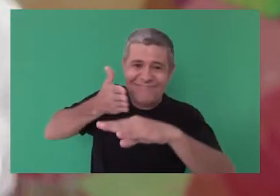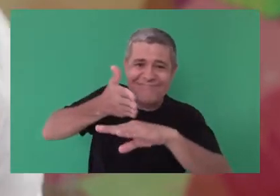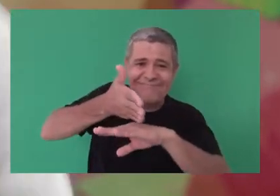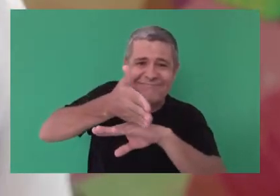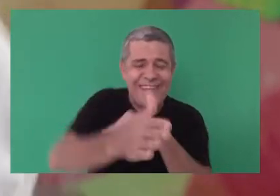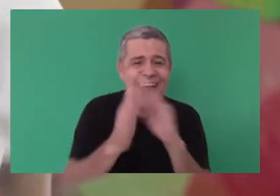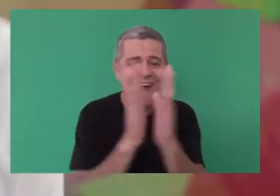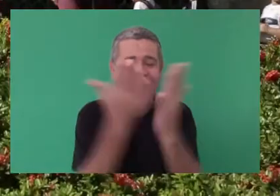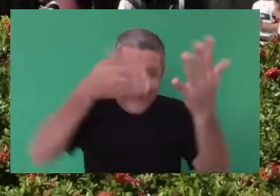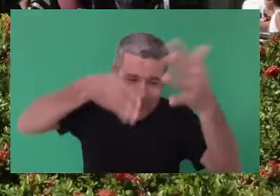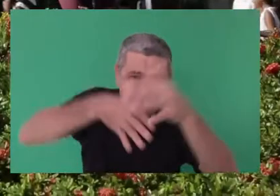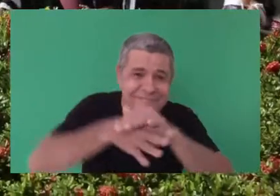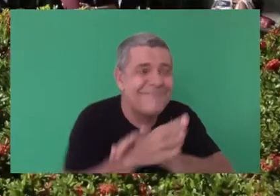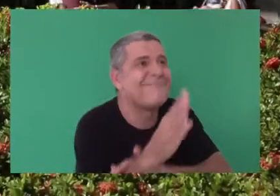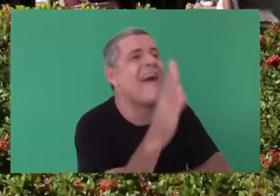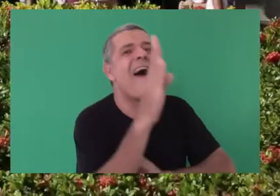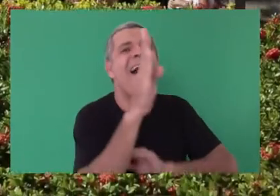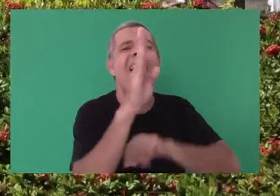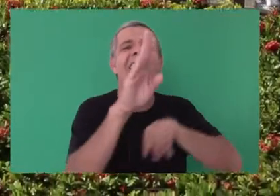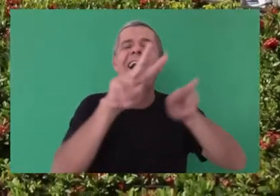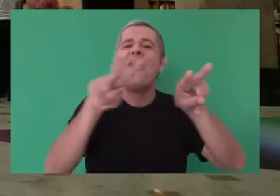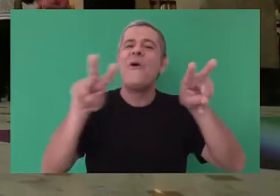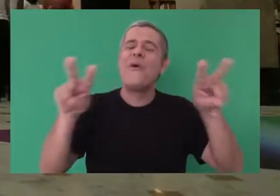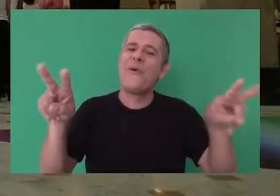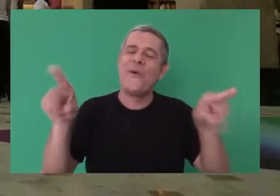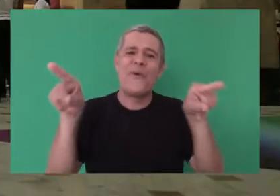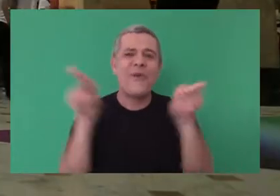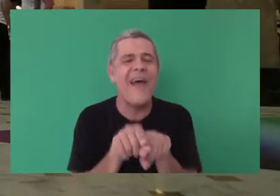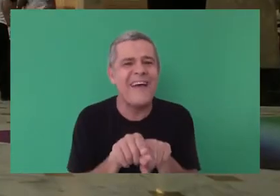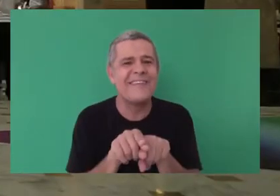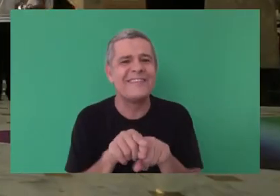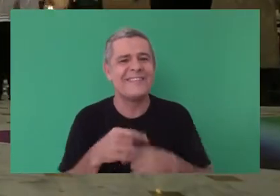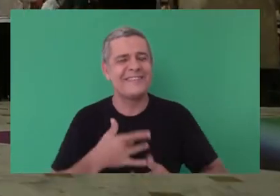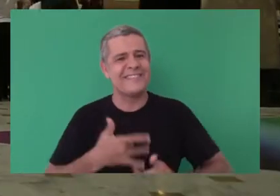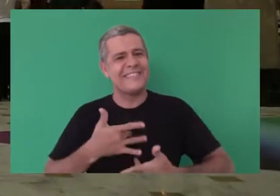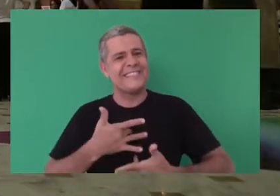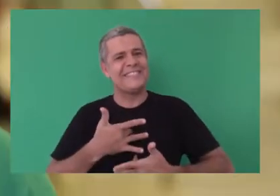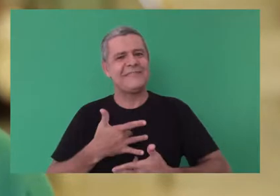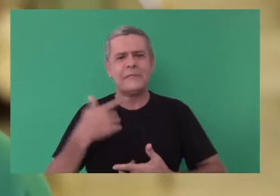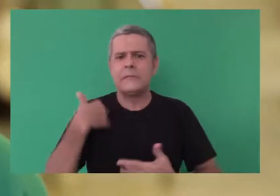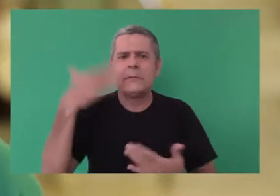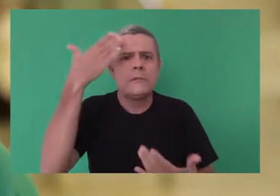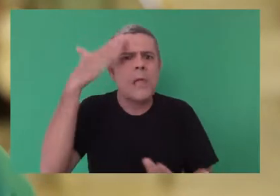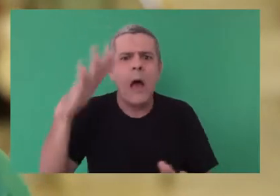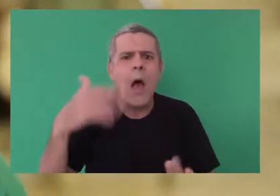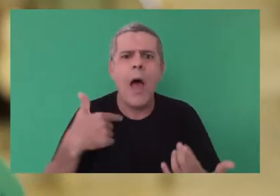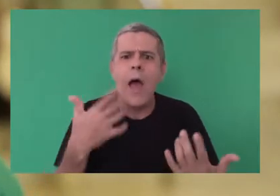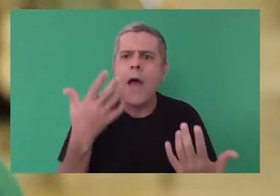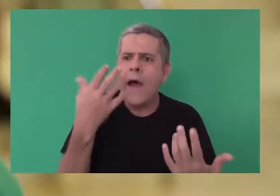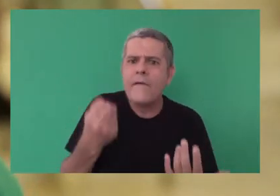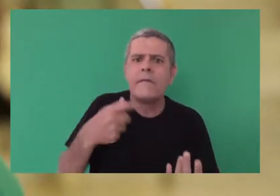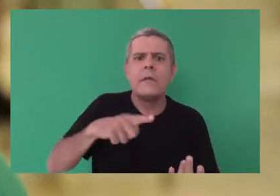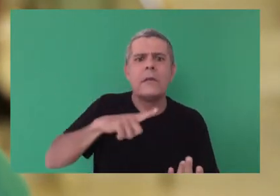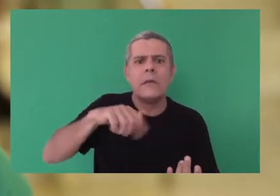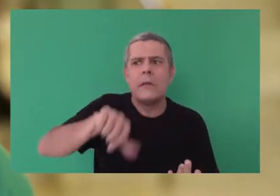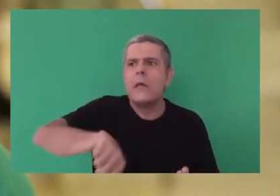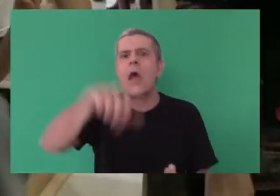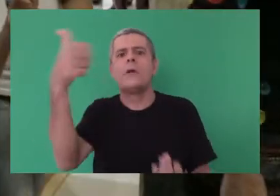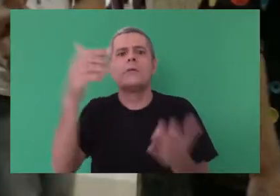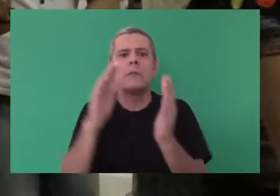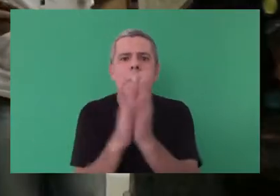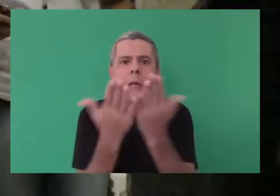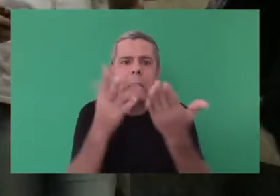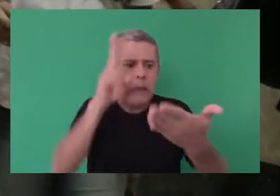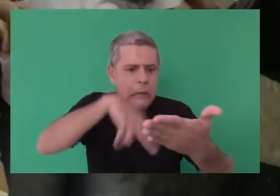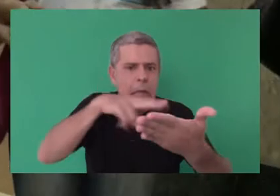the book. She smiles. Now the students are in the Cultural Center lobby. Guilherme Pérez, student. I didn't know another way to read the book.